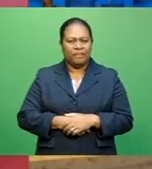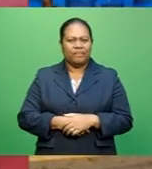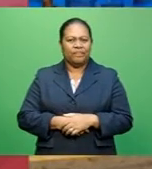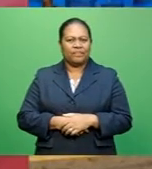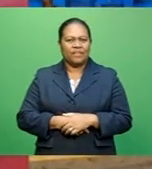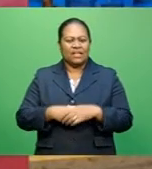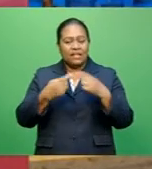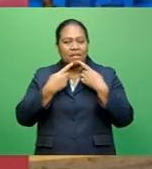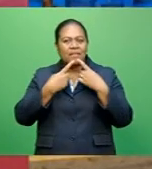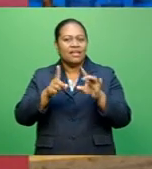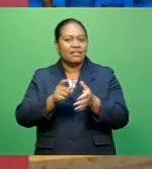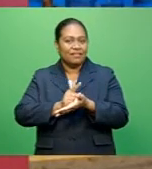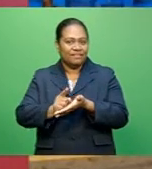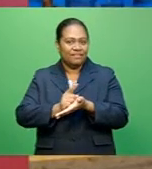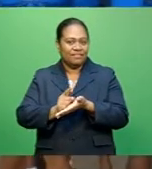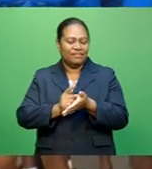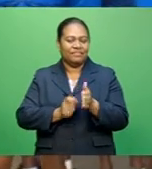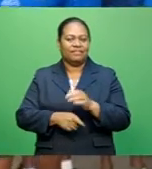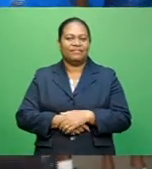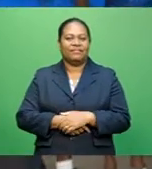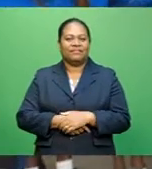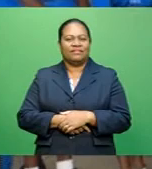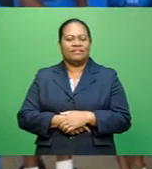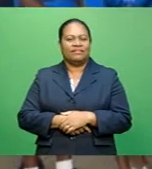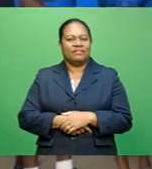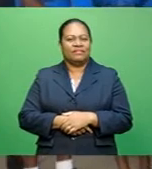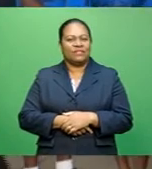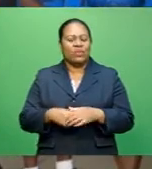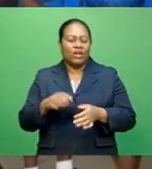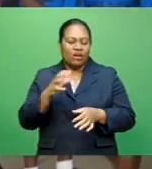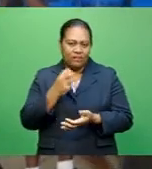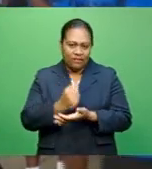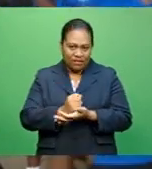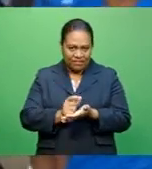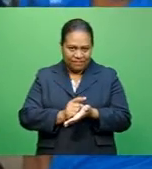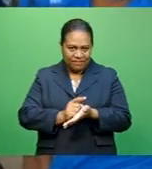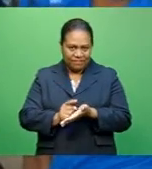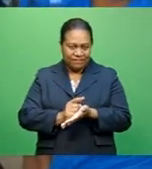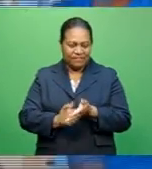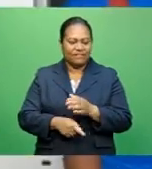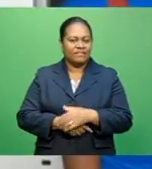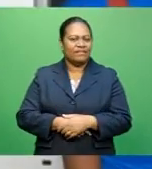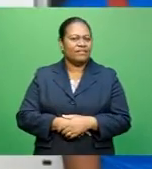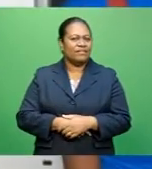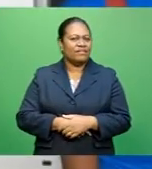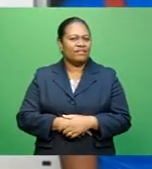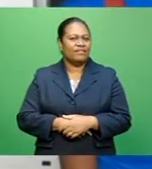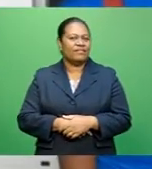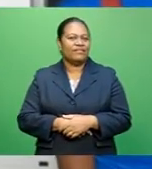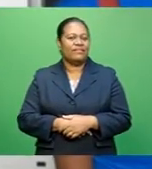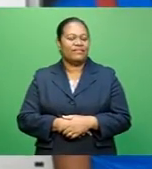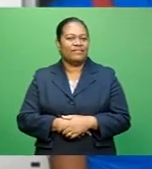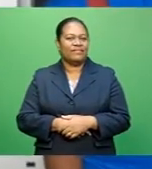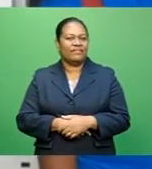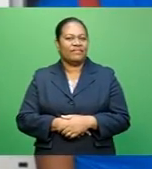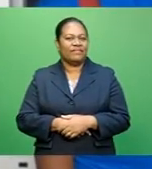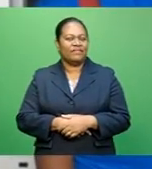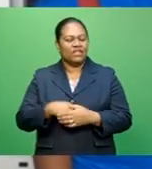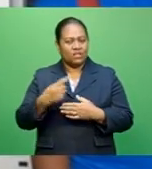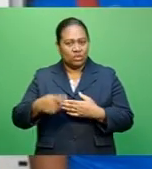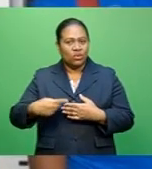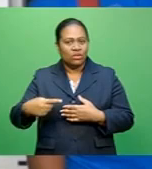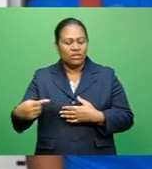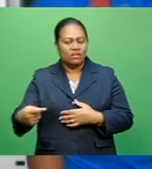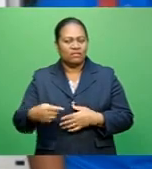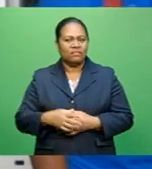we'll make an announcement in becoming a feeder club for one of our NRL teams. So, this continues to